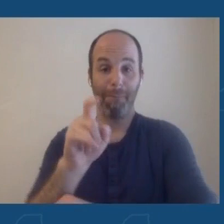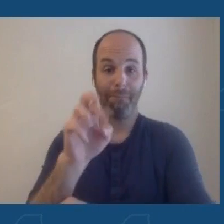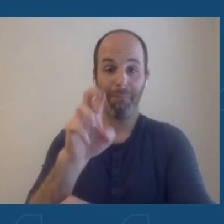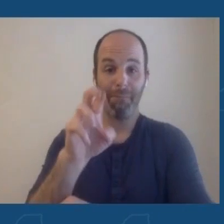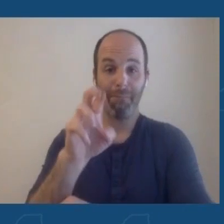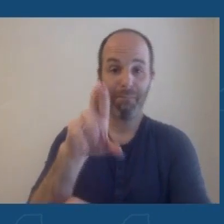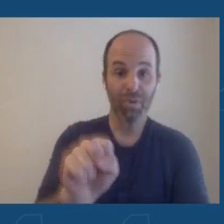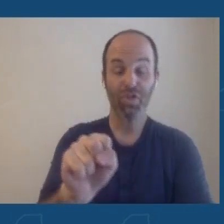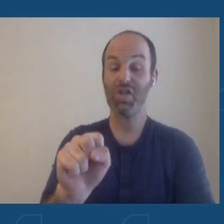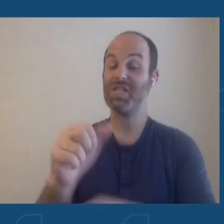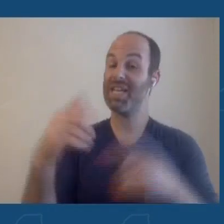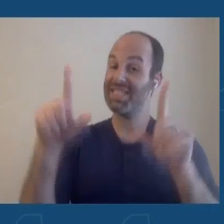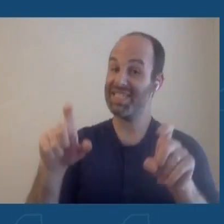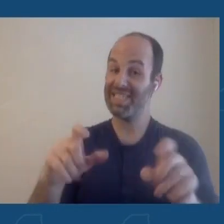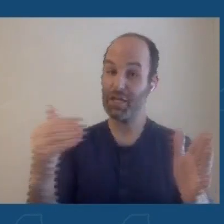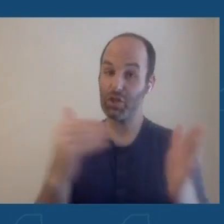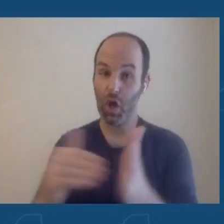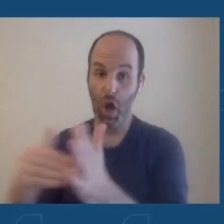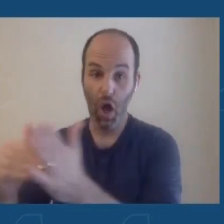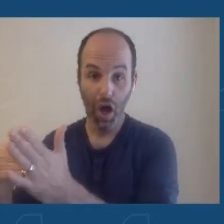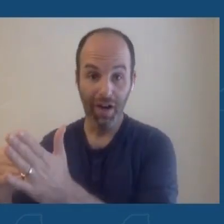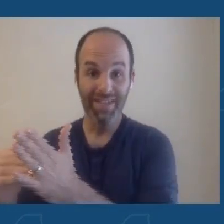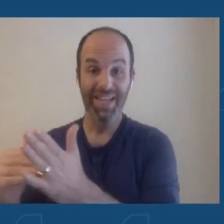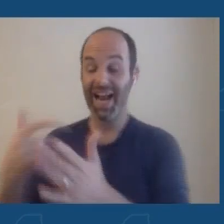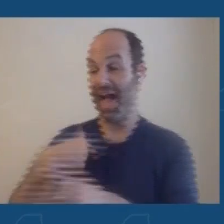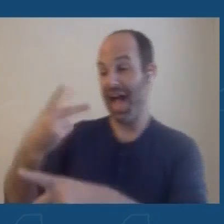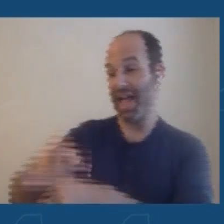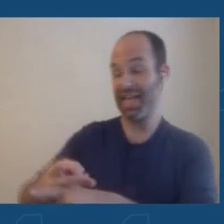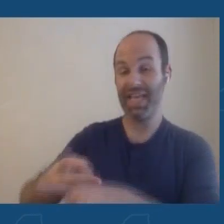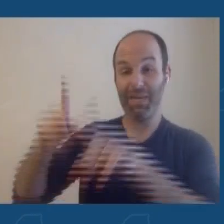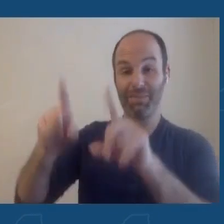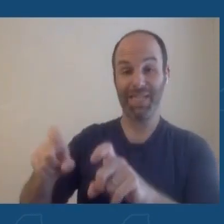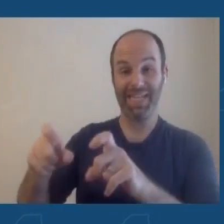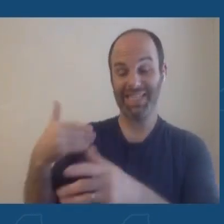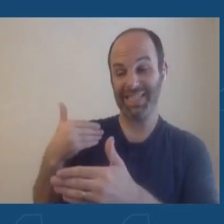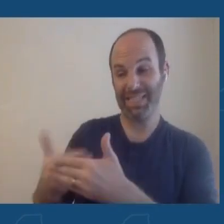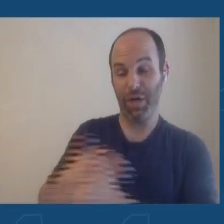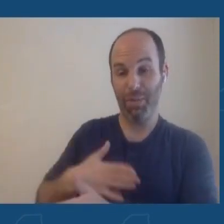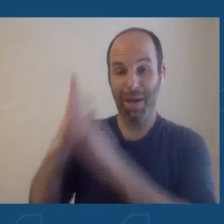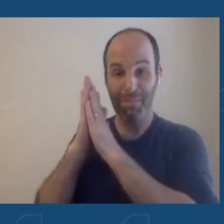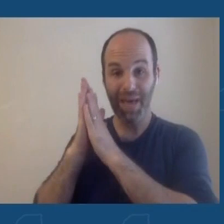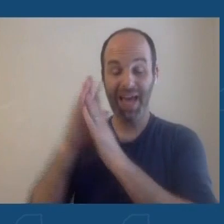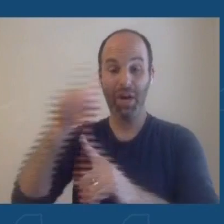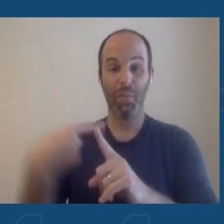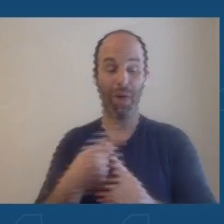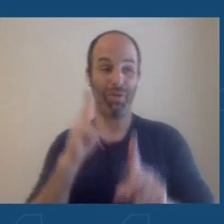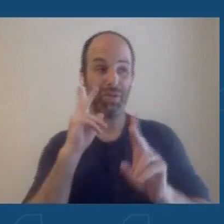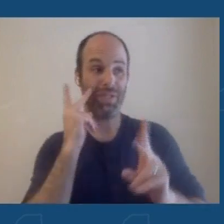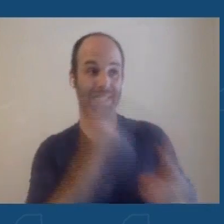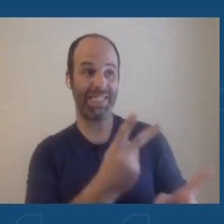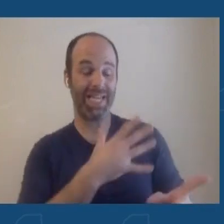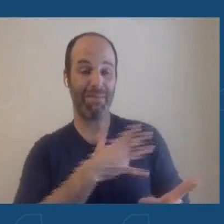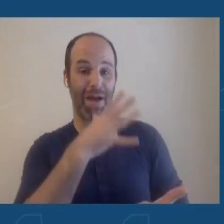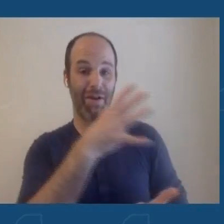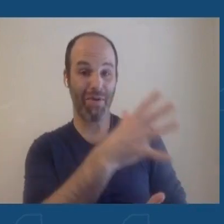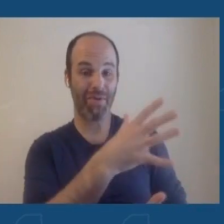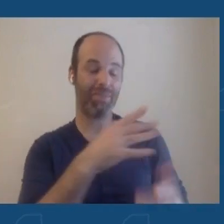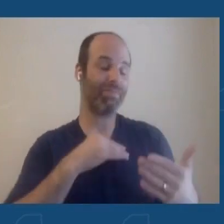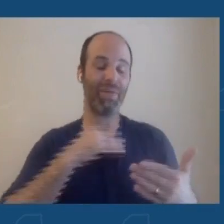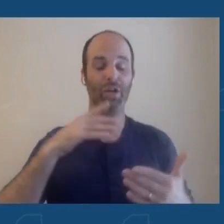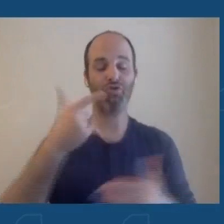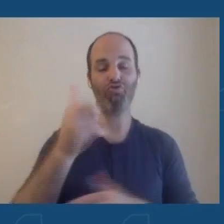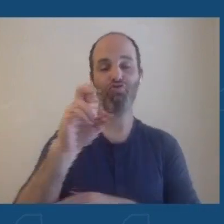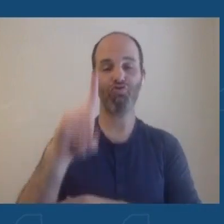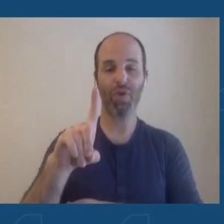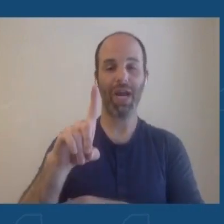my bed just in case. When I was off to see my grandbaby, I was going to be tested before I went and saw her. Everything's good. And just talk to, if you test positive,